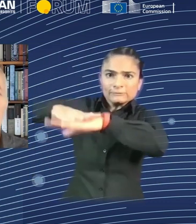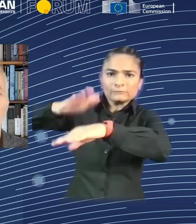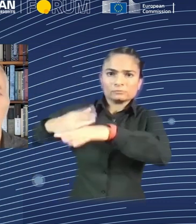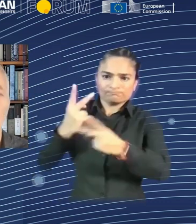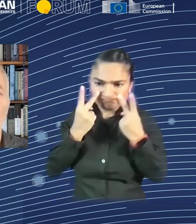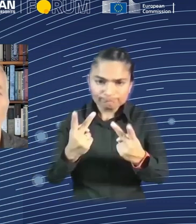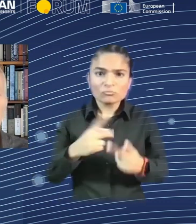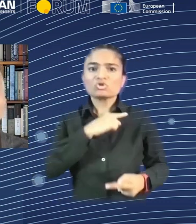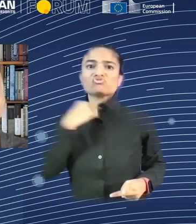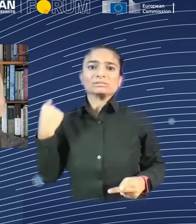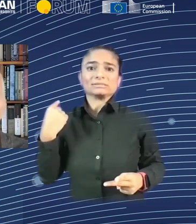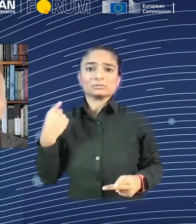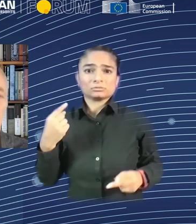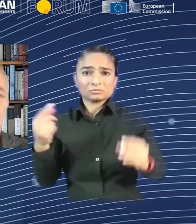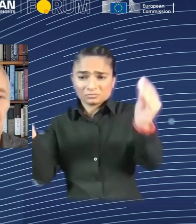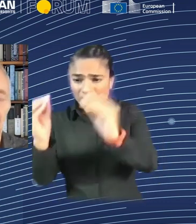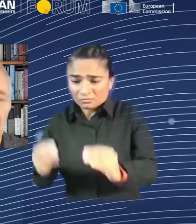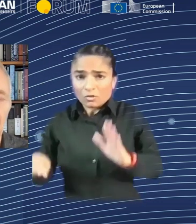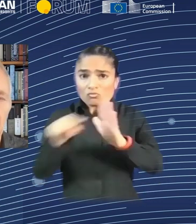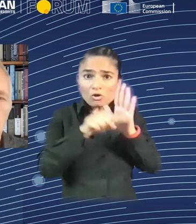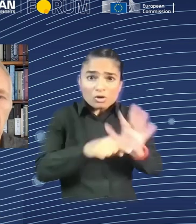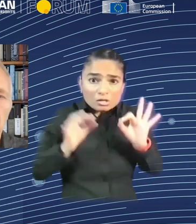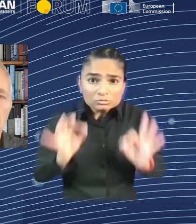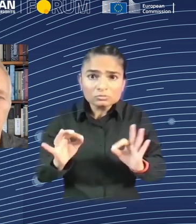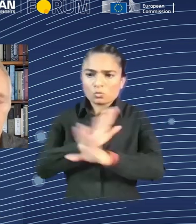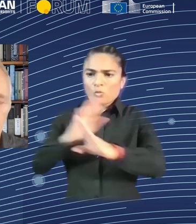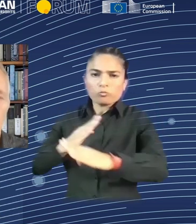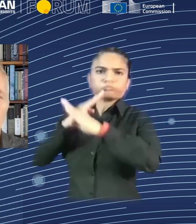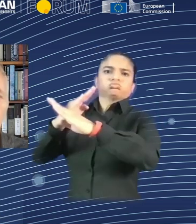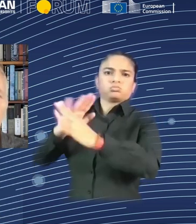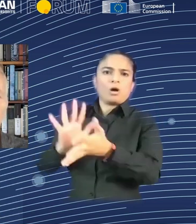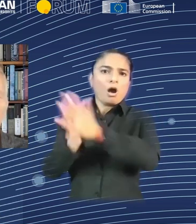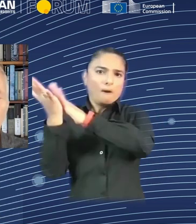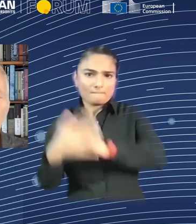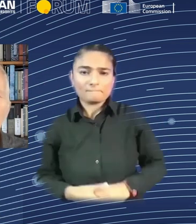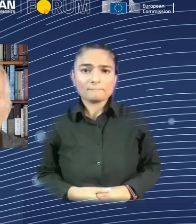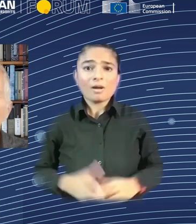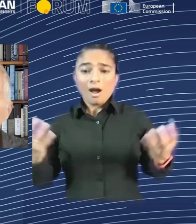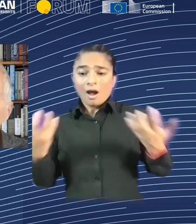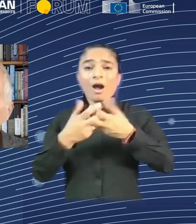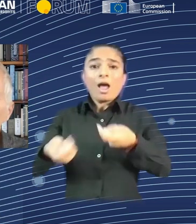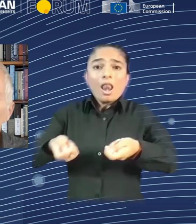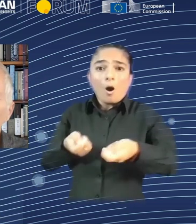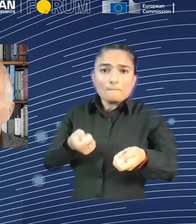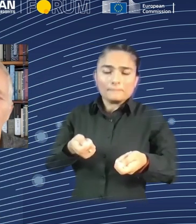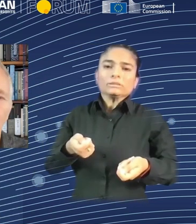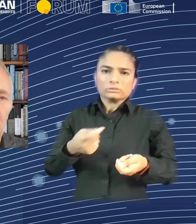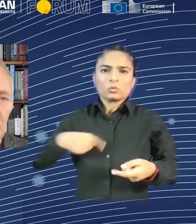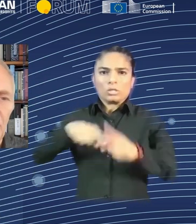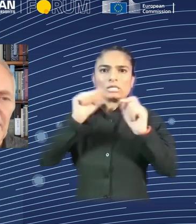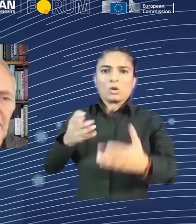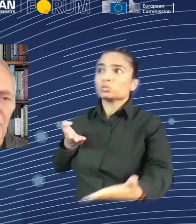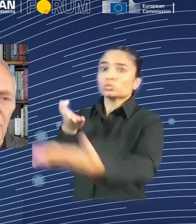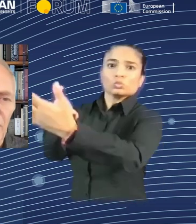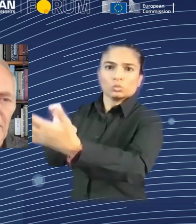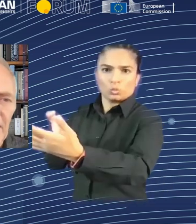whose outcomes we don't want and don't understand in advance. Stuart, again, referred to that. But the examples he gave, I don't think